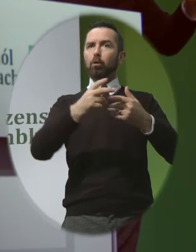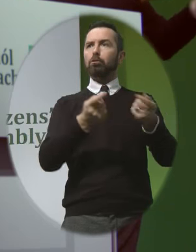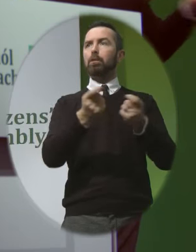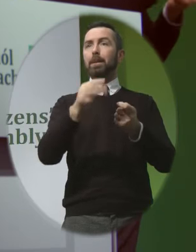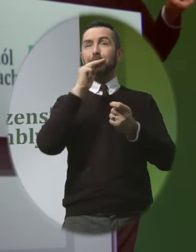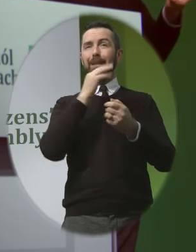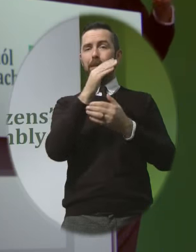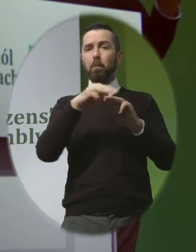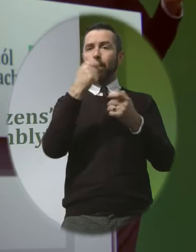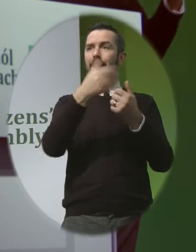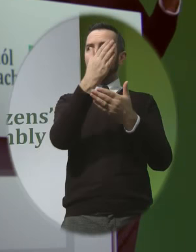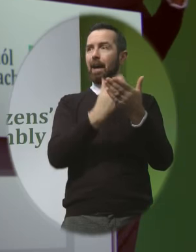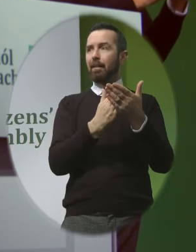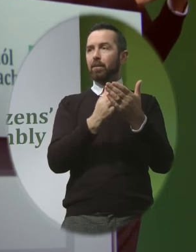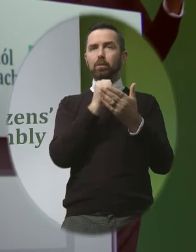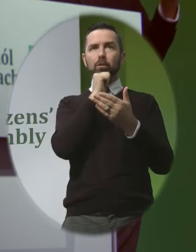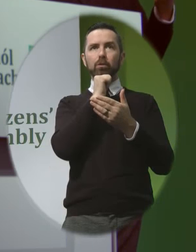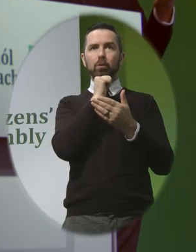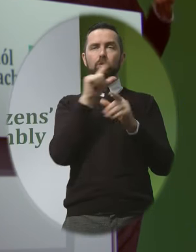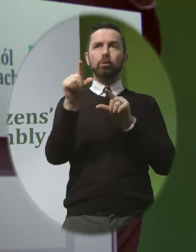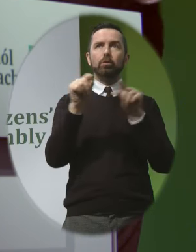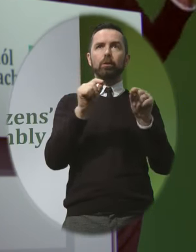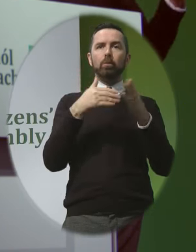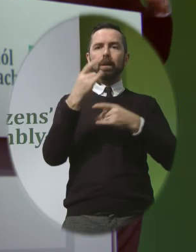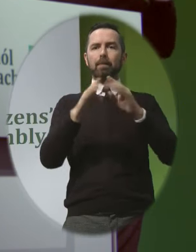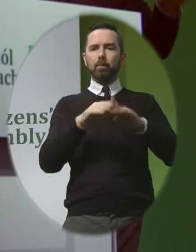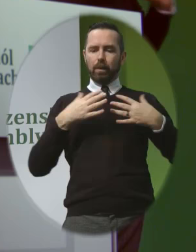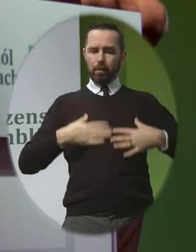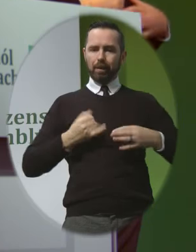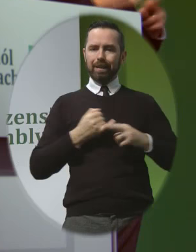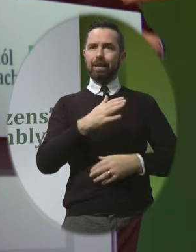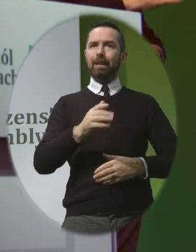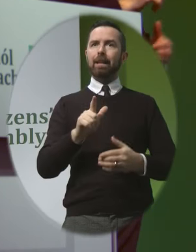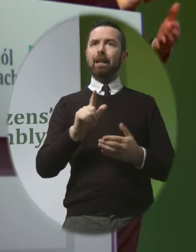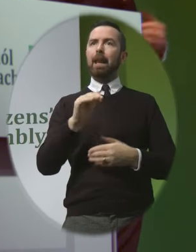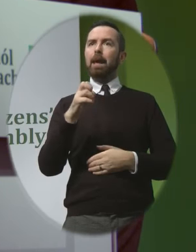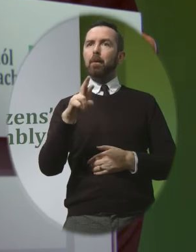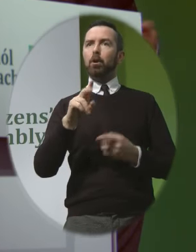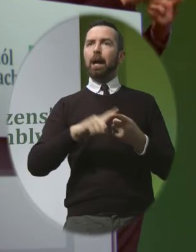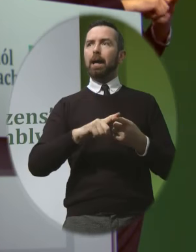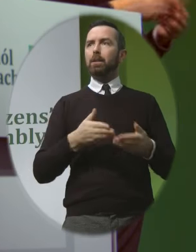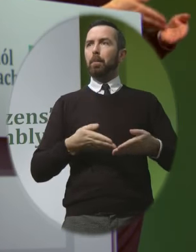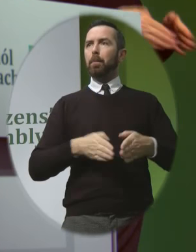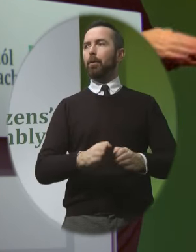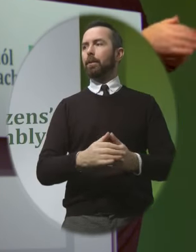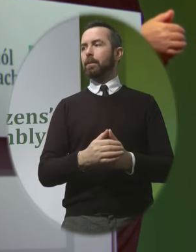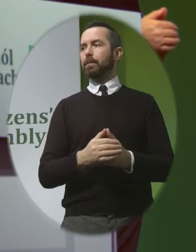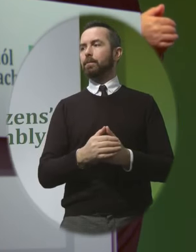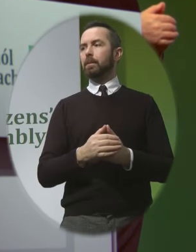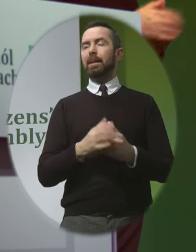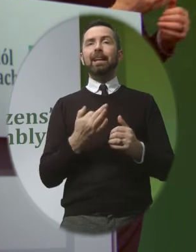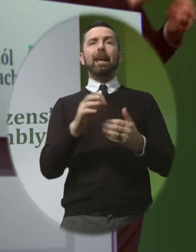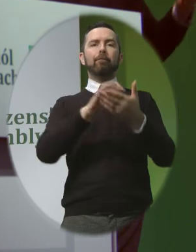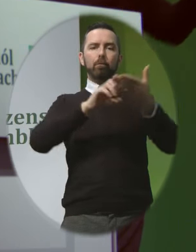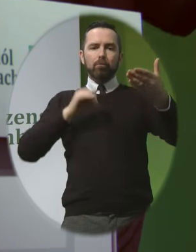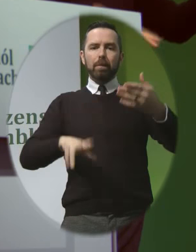that half of all birthing women in ireland had no say in what was done to their bodies during labour and birth a repeal of the eighth amendment would open the door for us